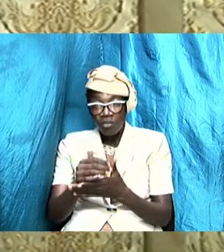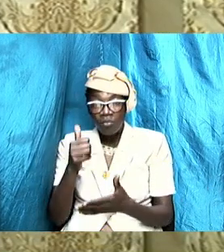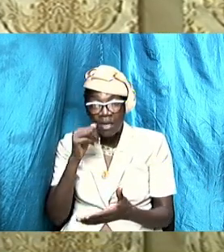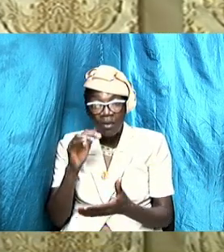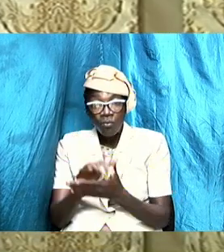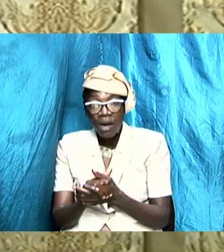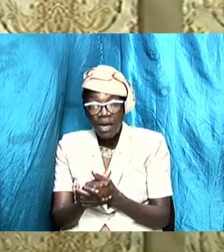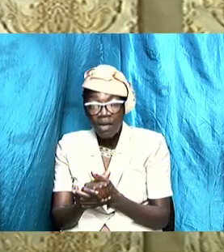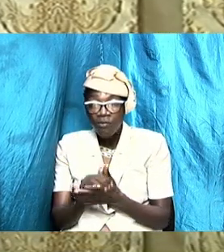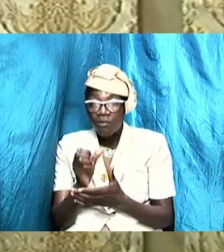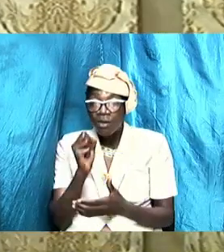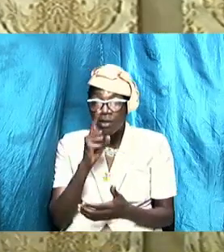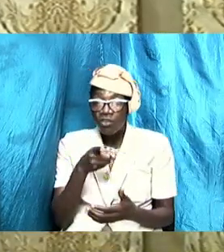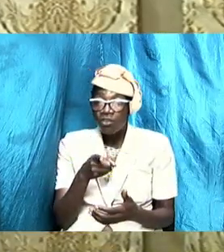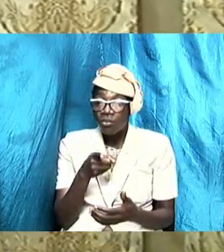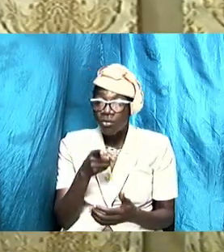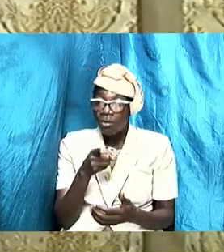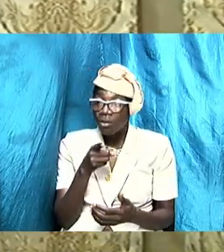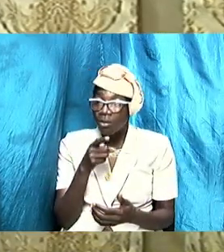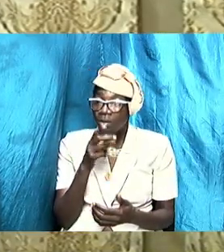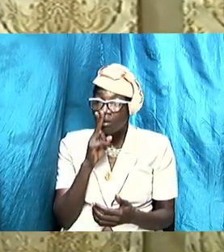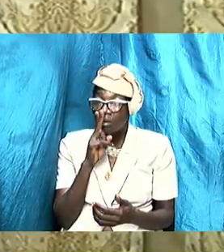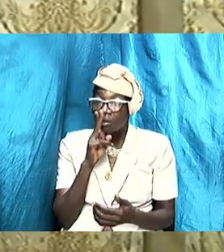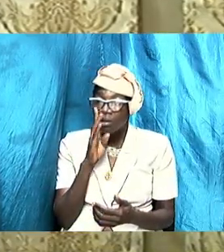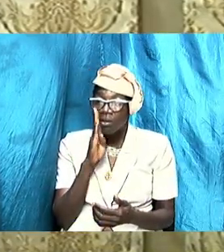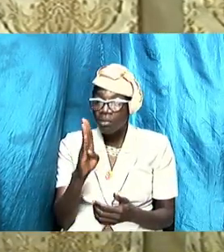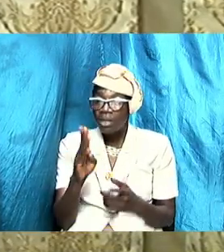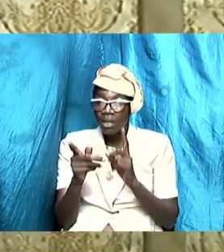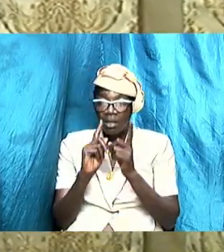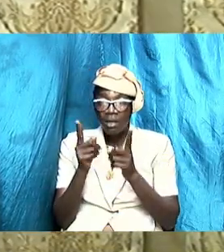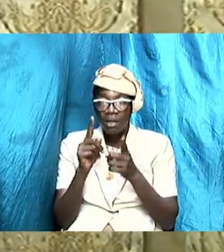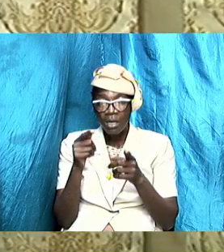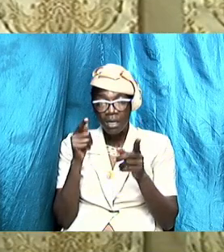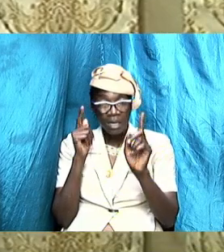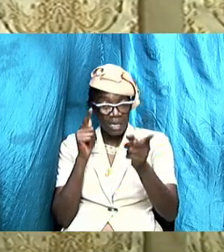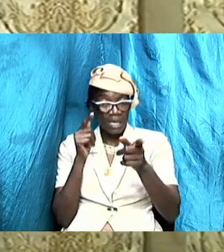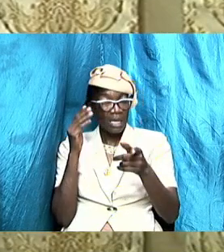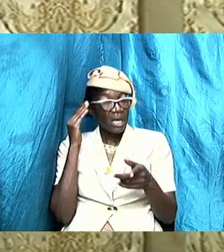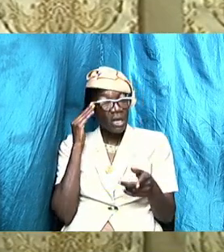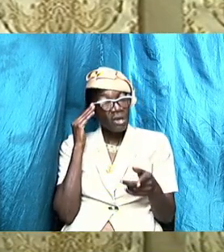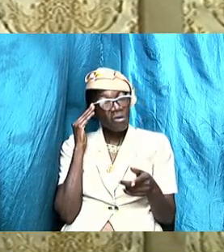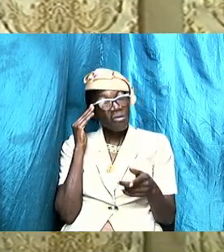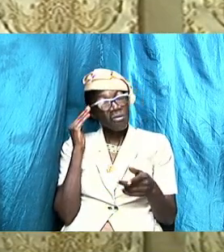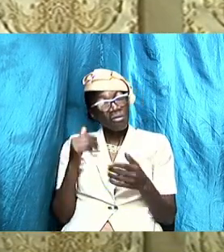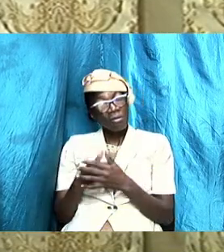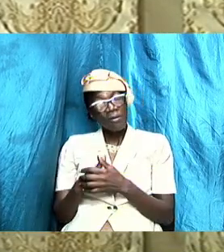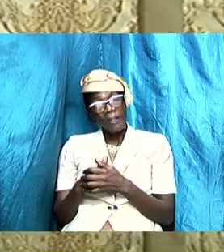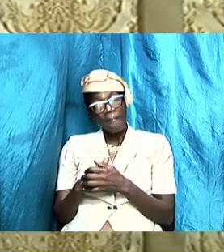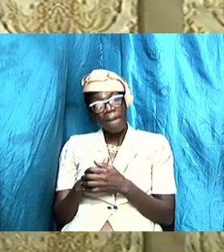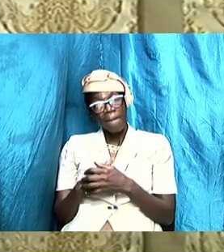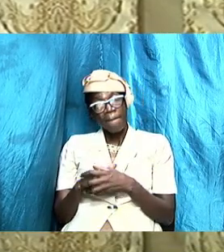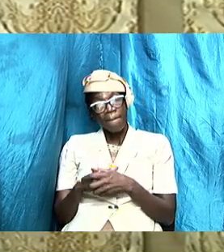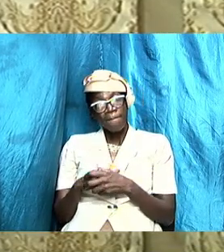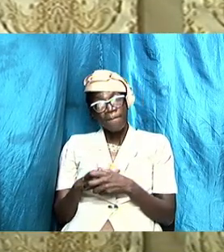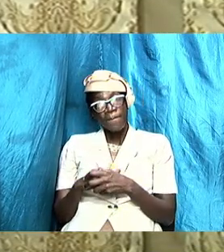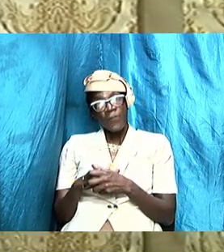should be talking I know of instances or I have heard of instances where